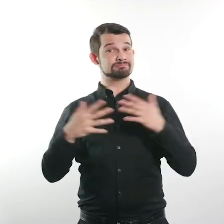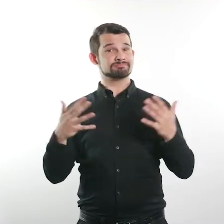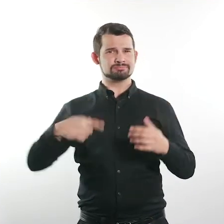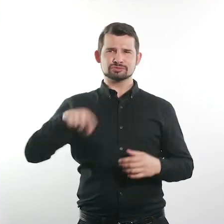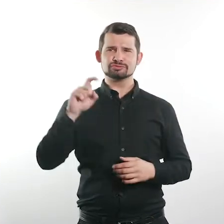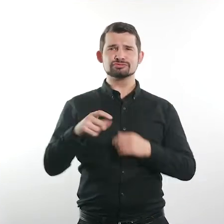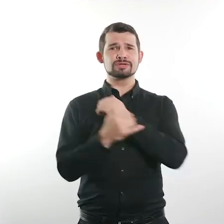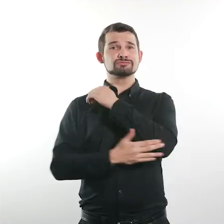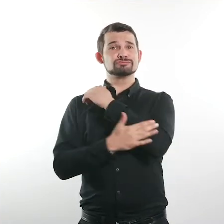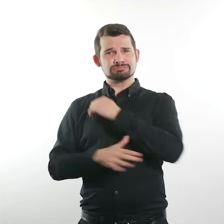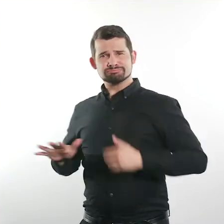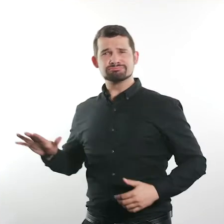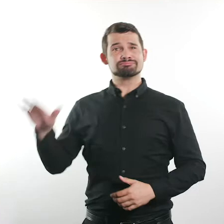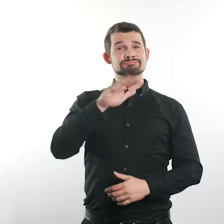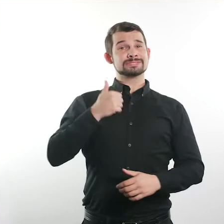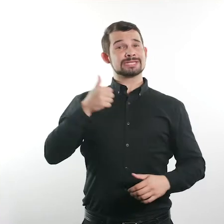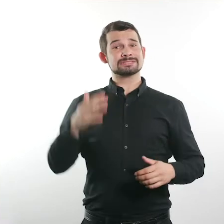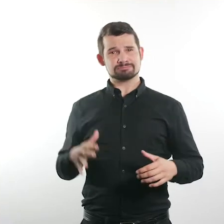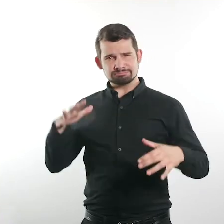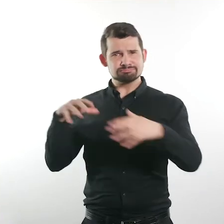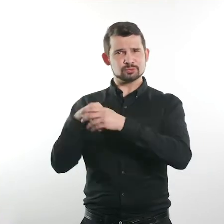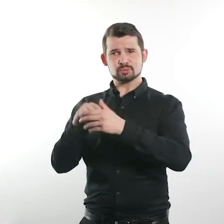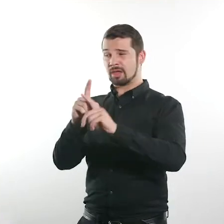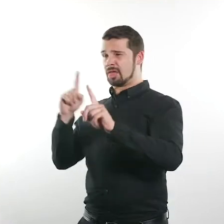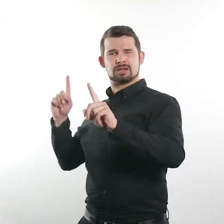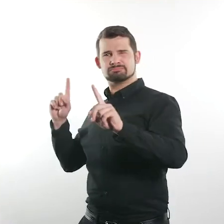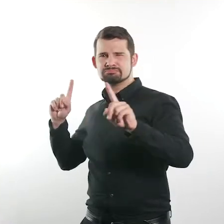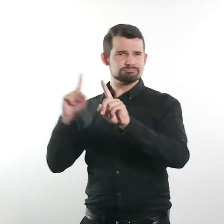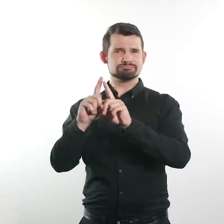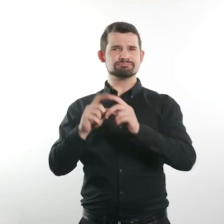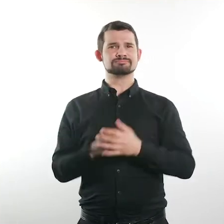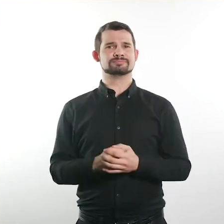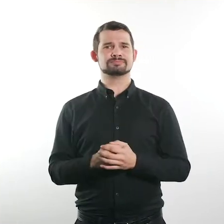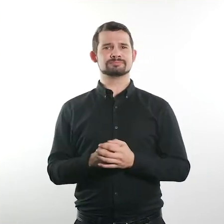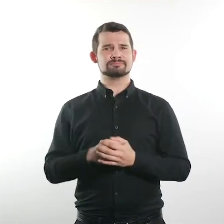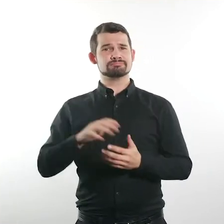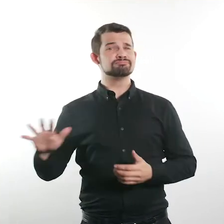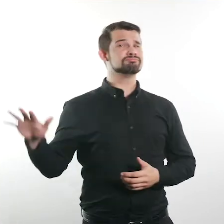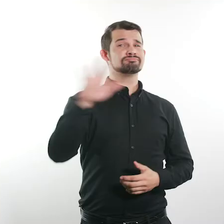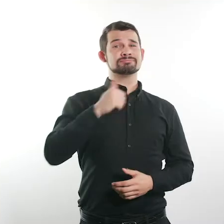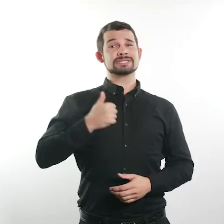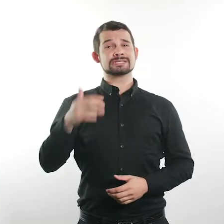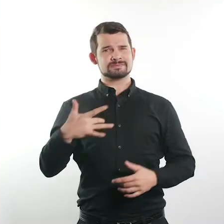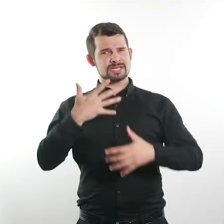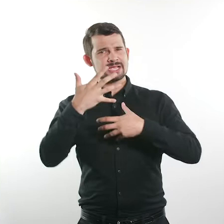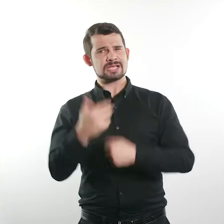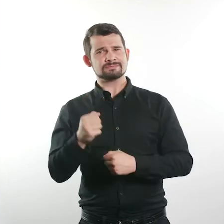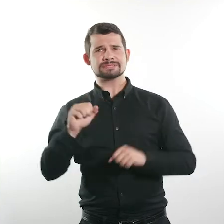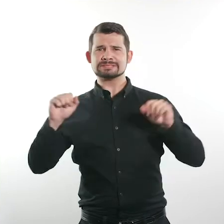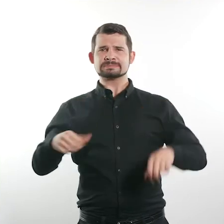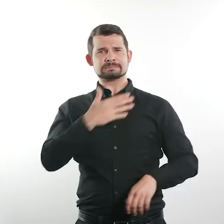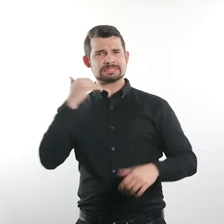believe in its richness, and so we should have a country in which no Canadian feels left behind, in which